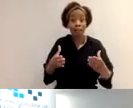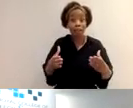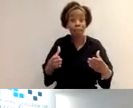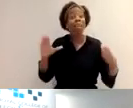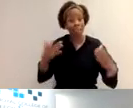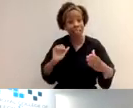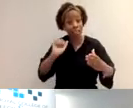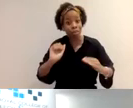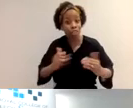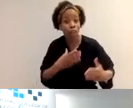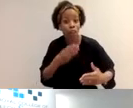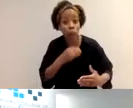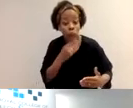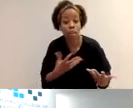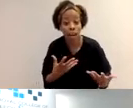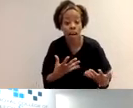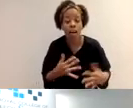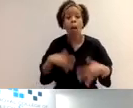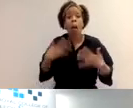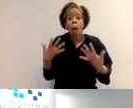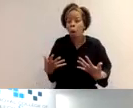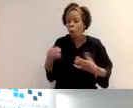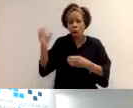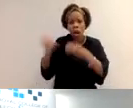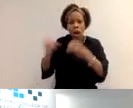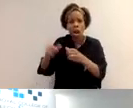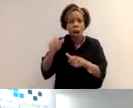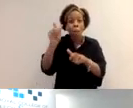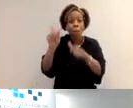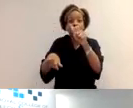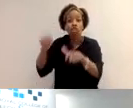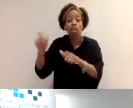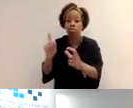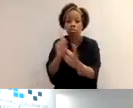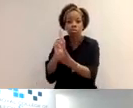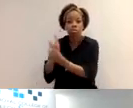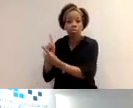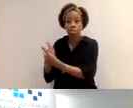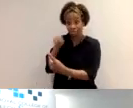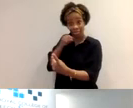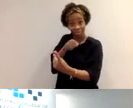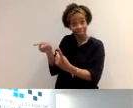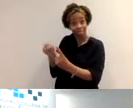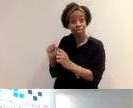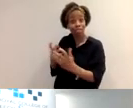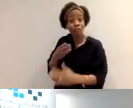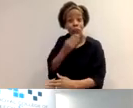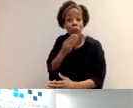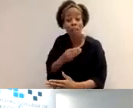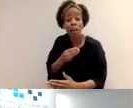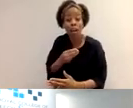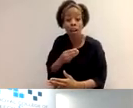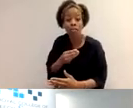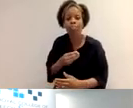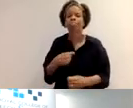patients, and therefore your service user is your patients. You will find you'll probably have more than one service user, and the rule of thumb, I